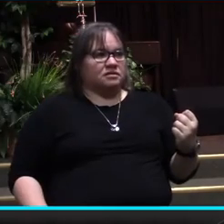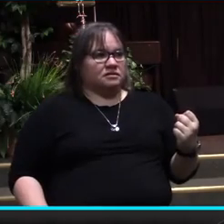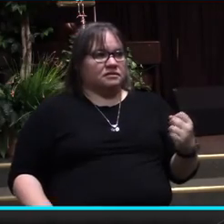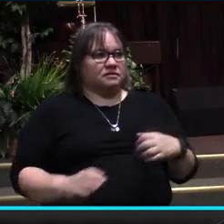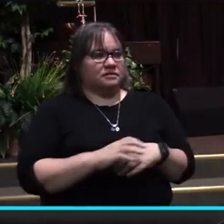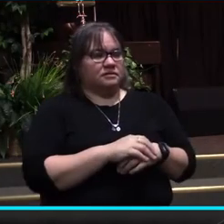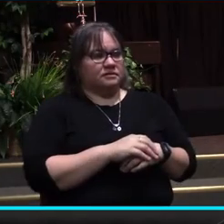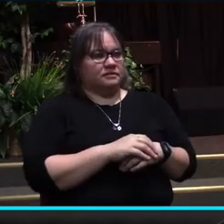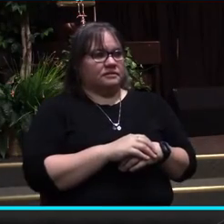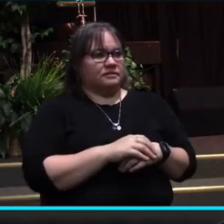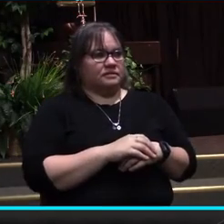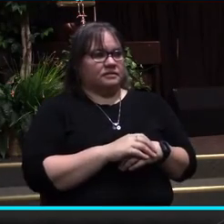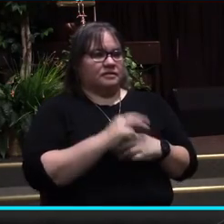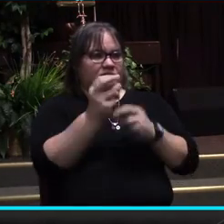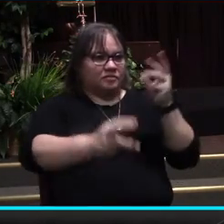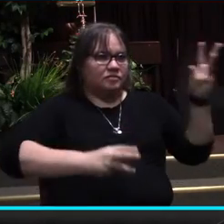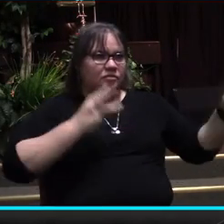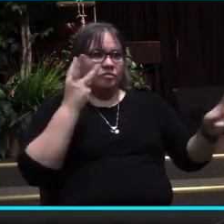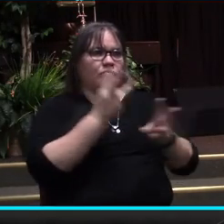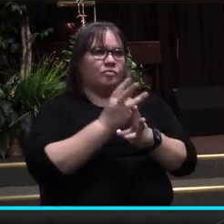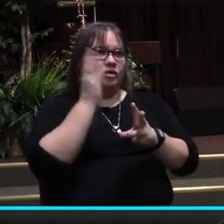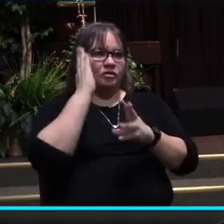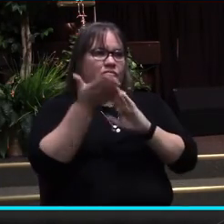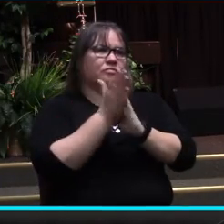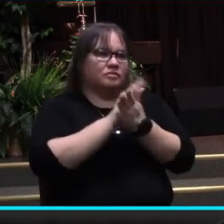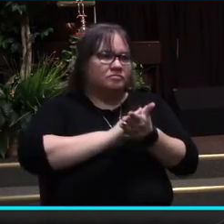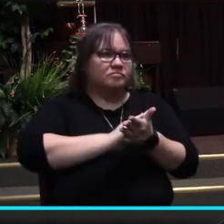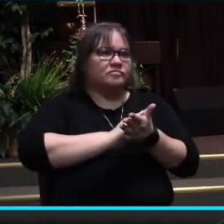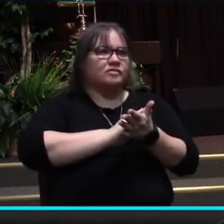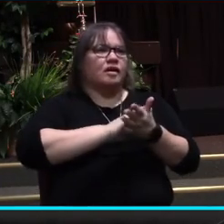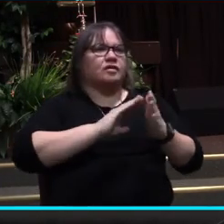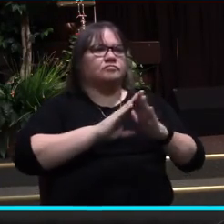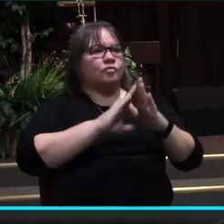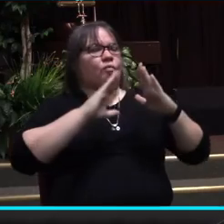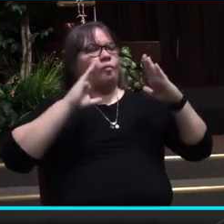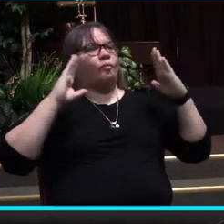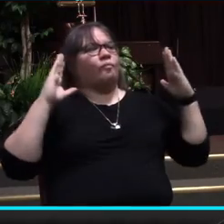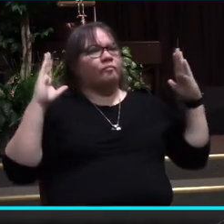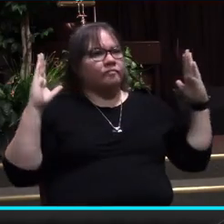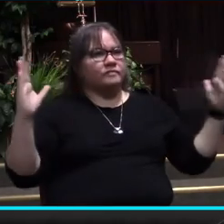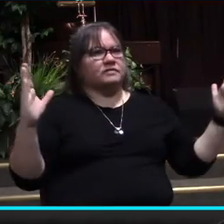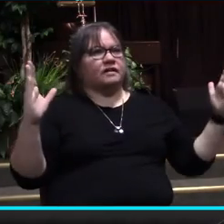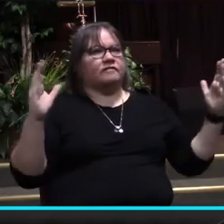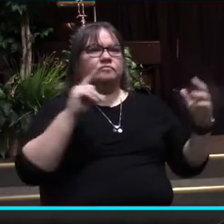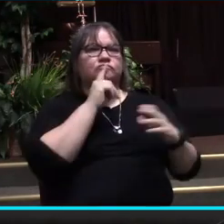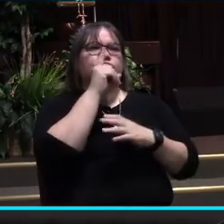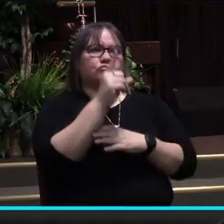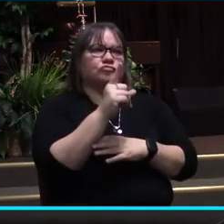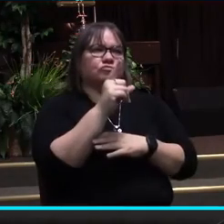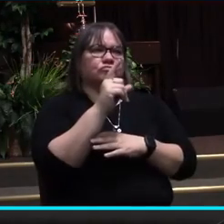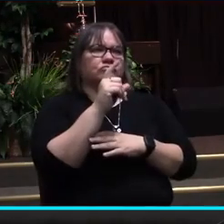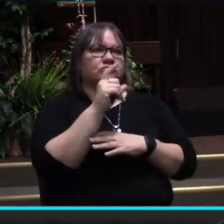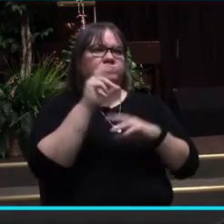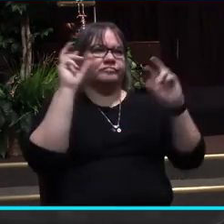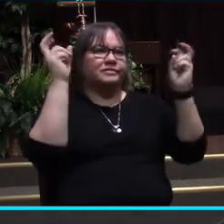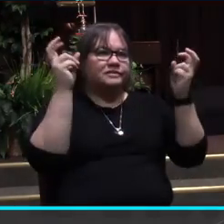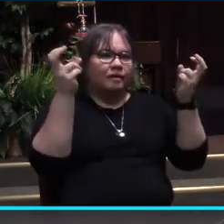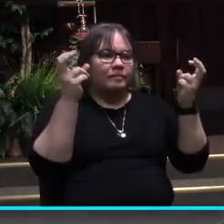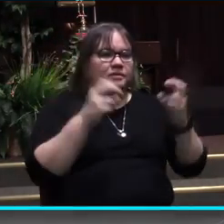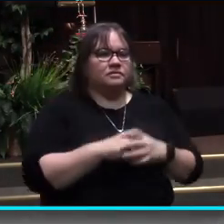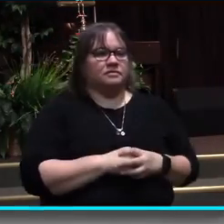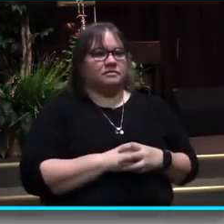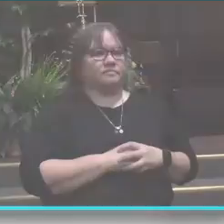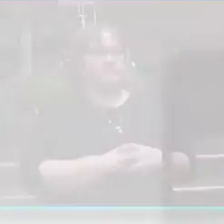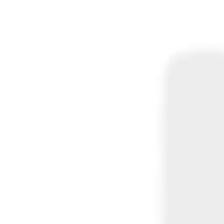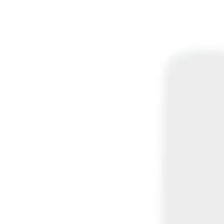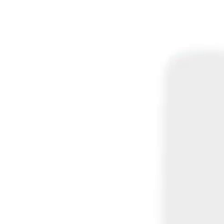that the world will begin to open itself up to the truth on these matters. Come thou